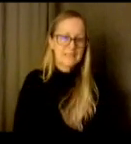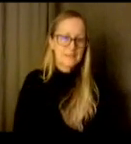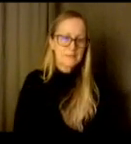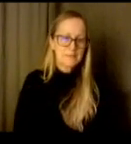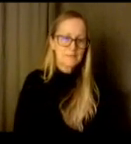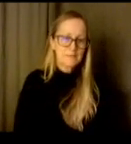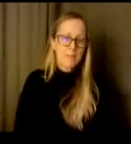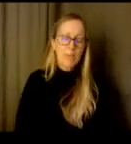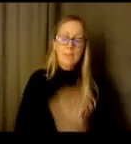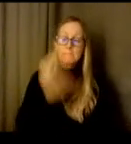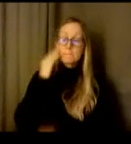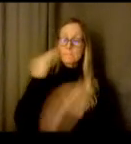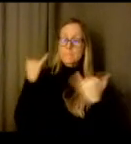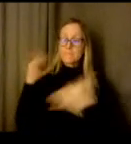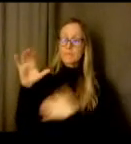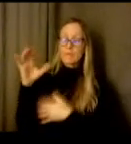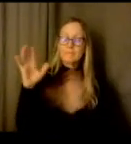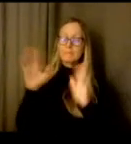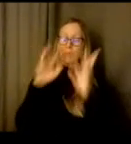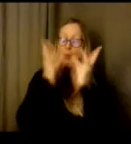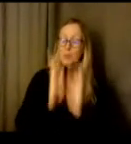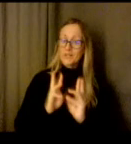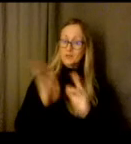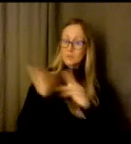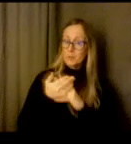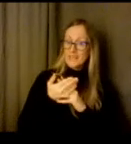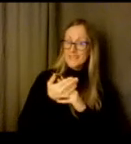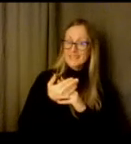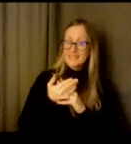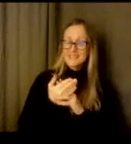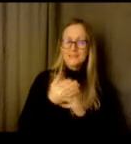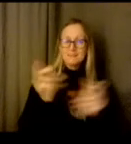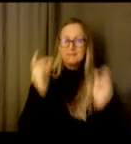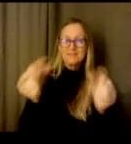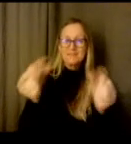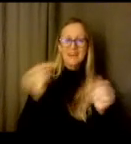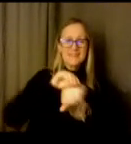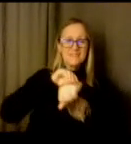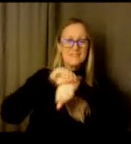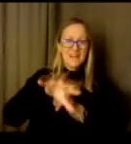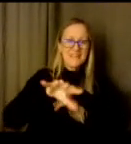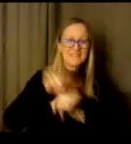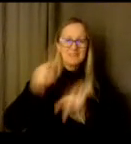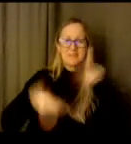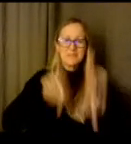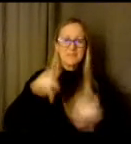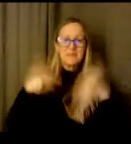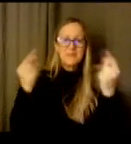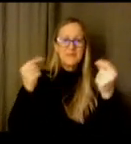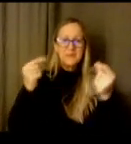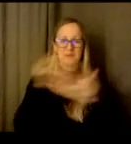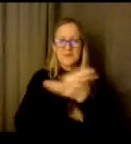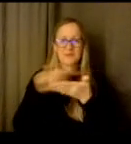winter break uh what's what's your fast advice for uh people to do over the break